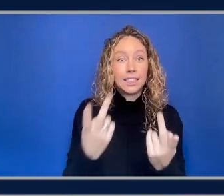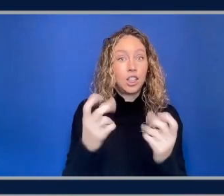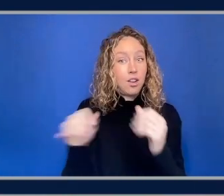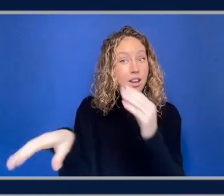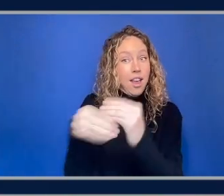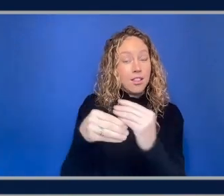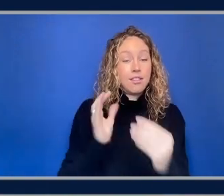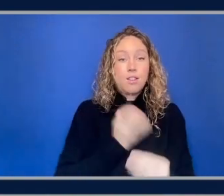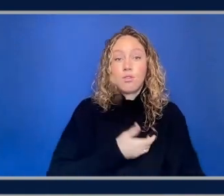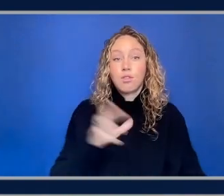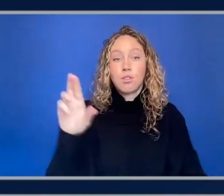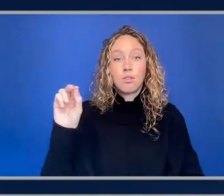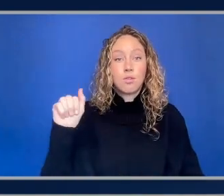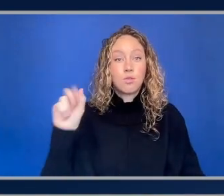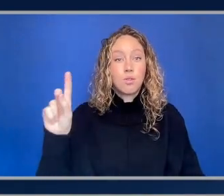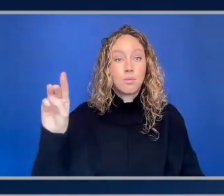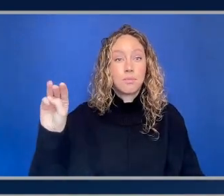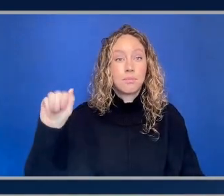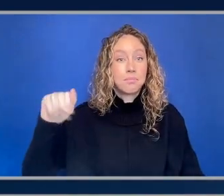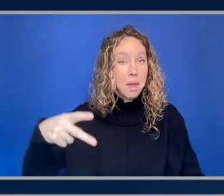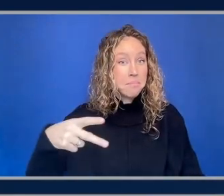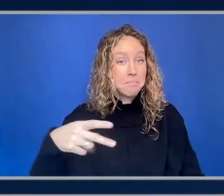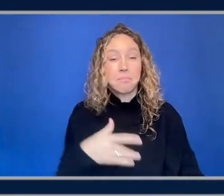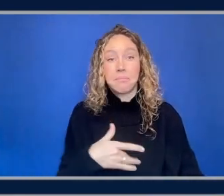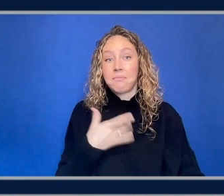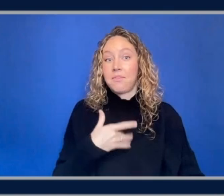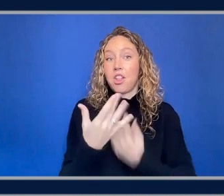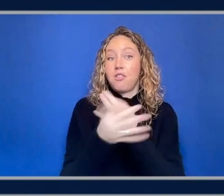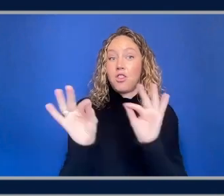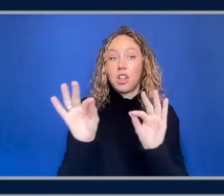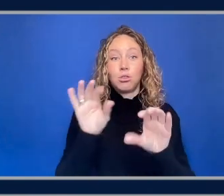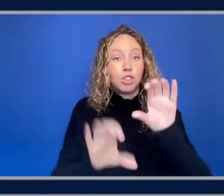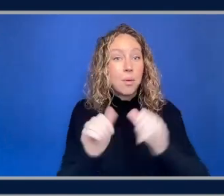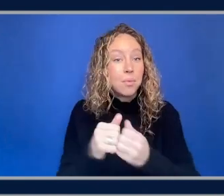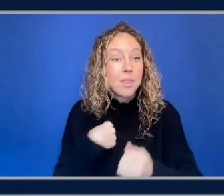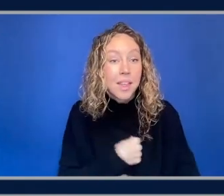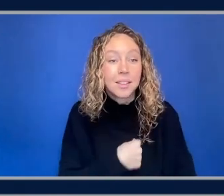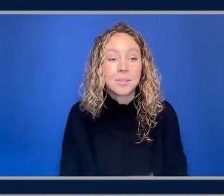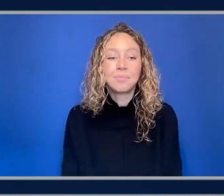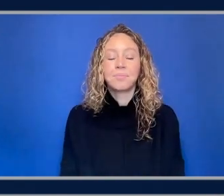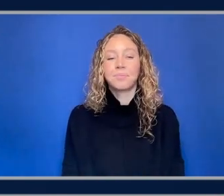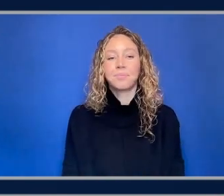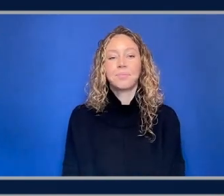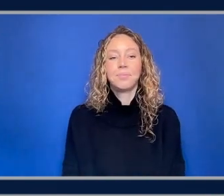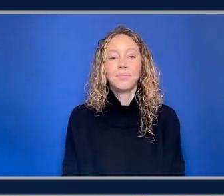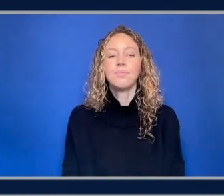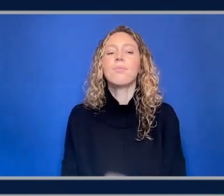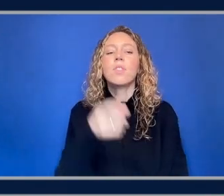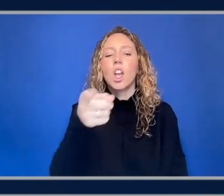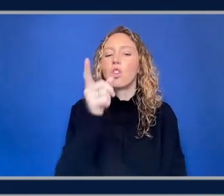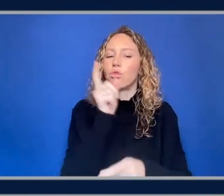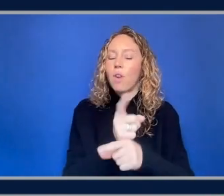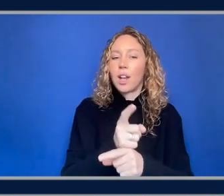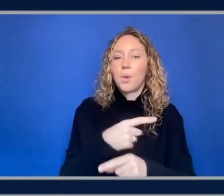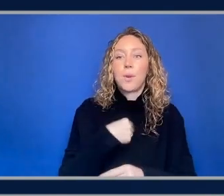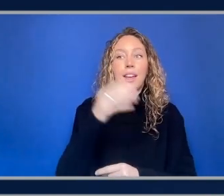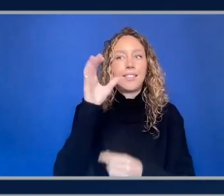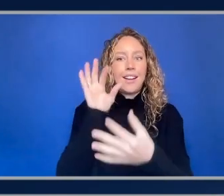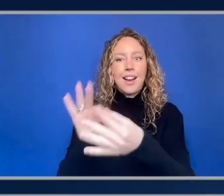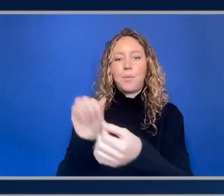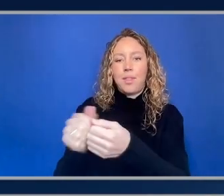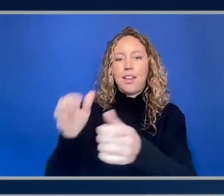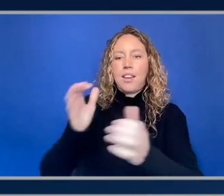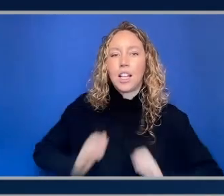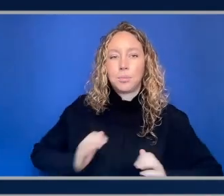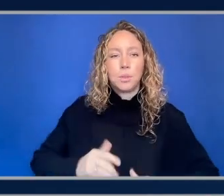feel free to join in and chat with us yeah this seems like one of those classic examples of working backwards from customers i could totally hear a customer saying hey i